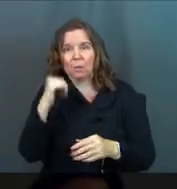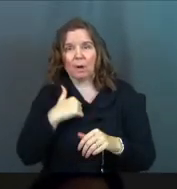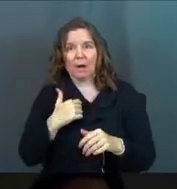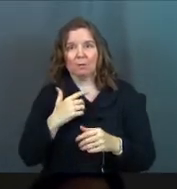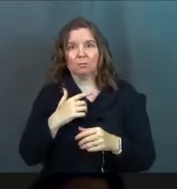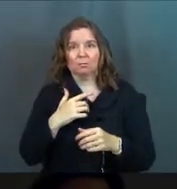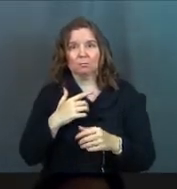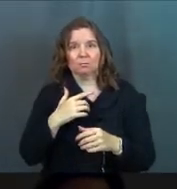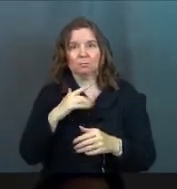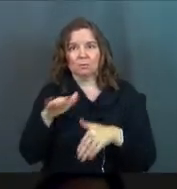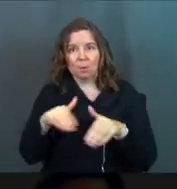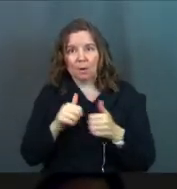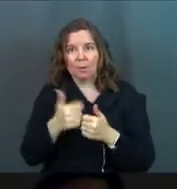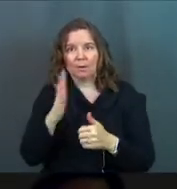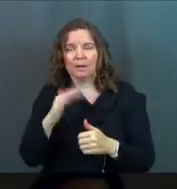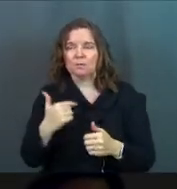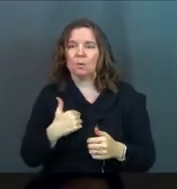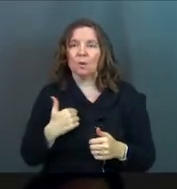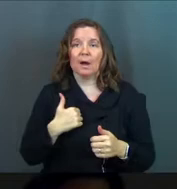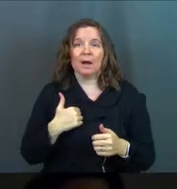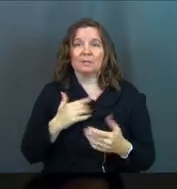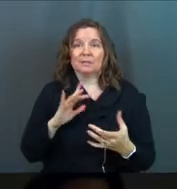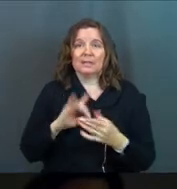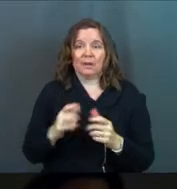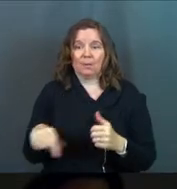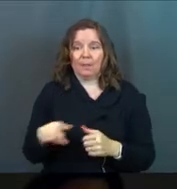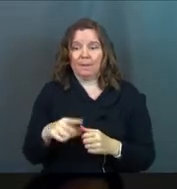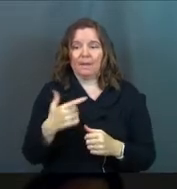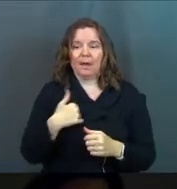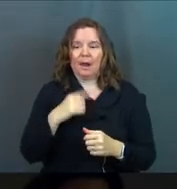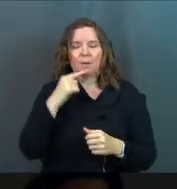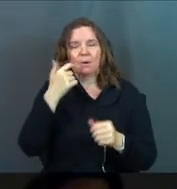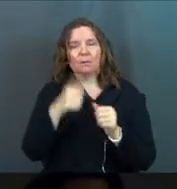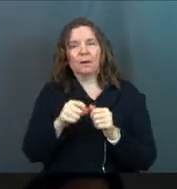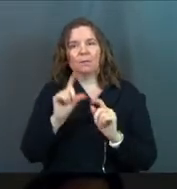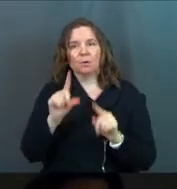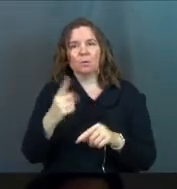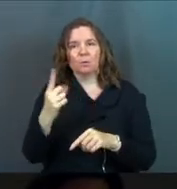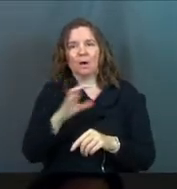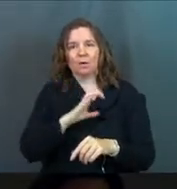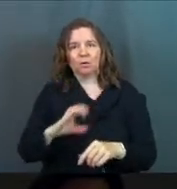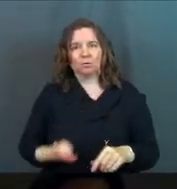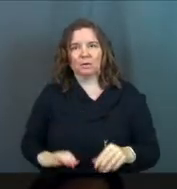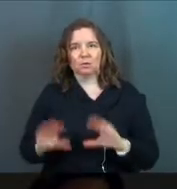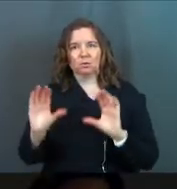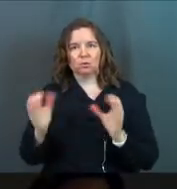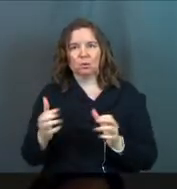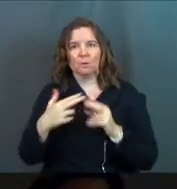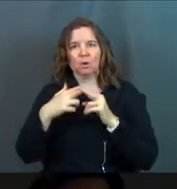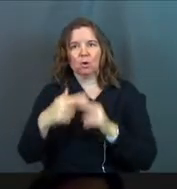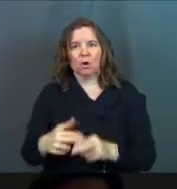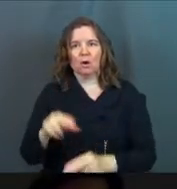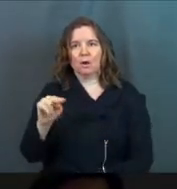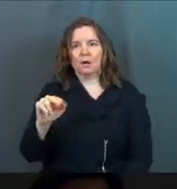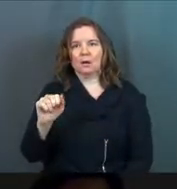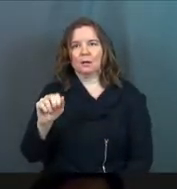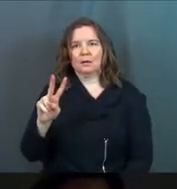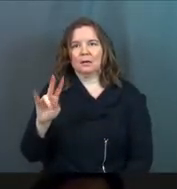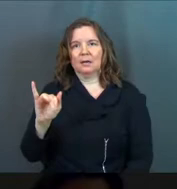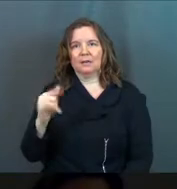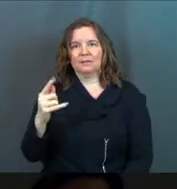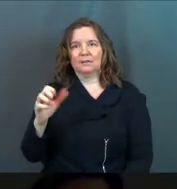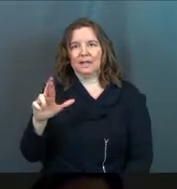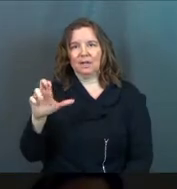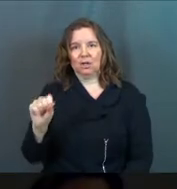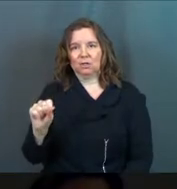how to walk with God. Amen? So I was just going to connect with them. And I remember going to this one Christian group. was called The Navigators, and I met